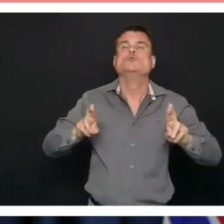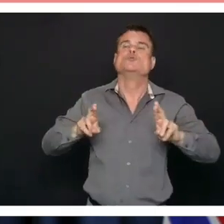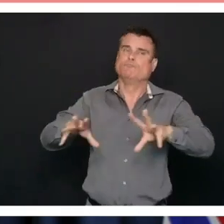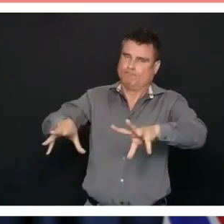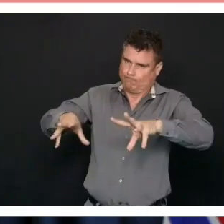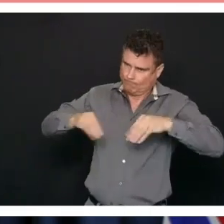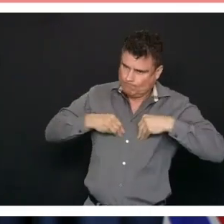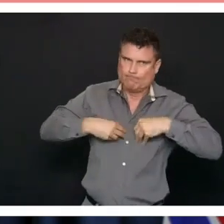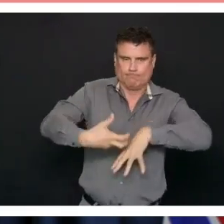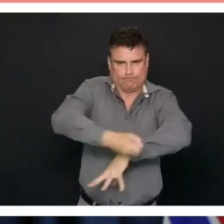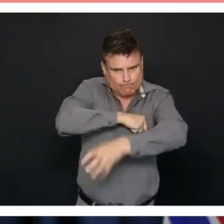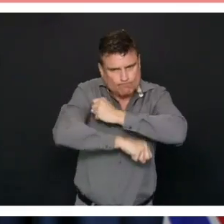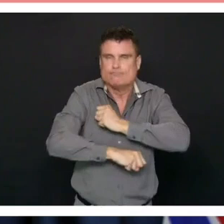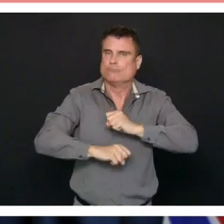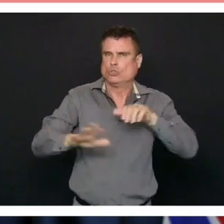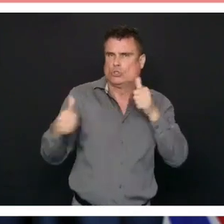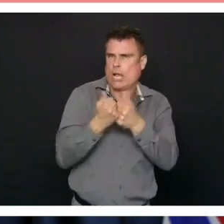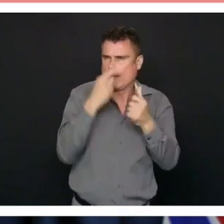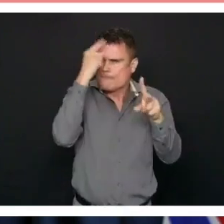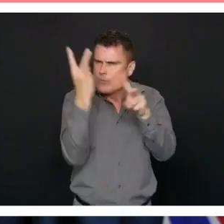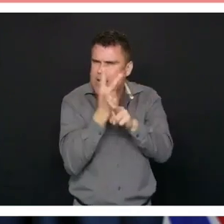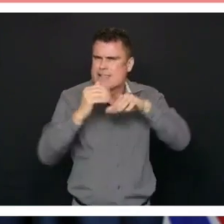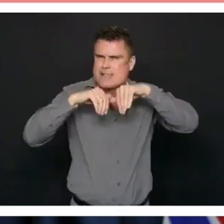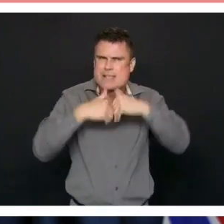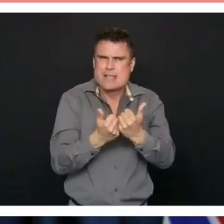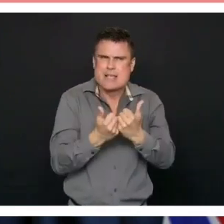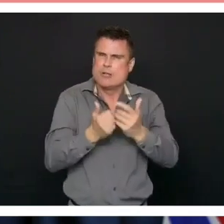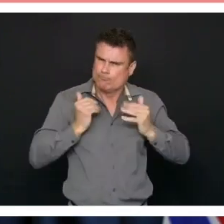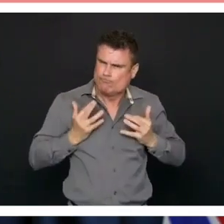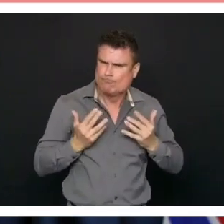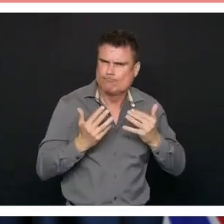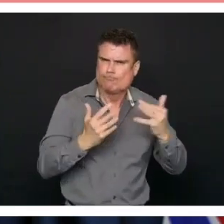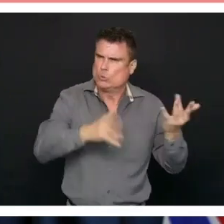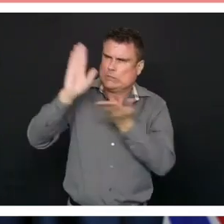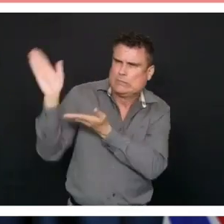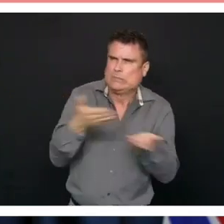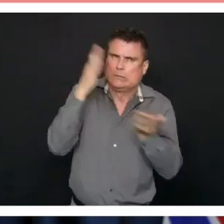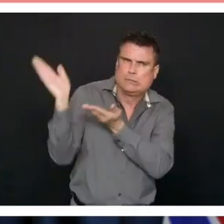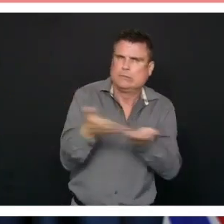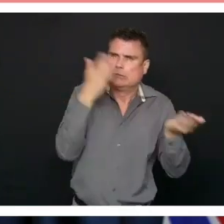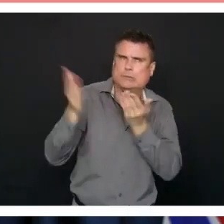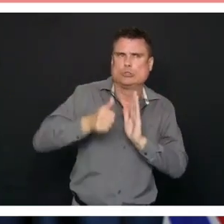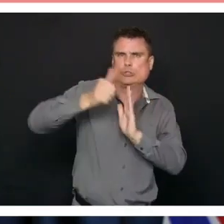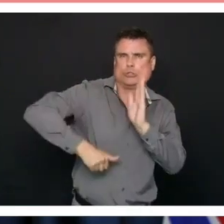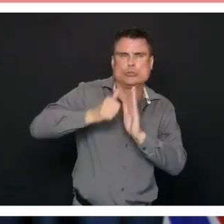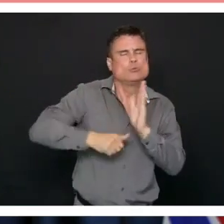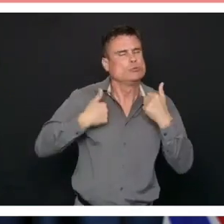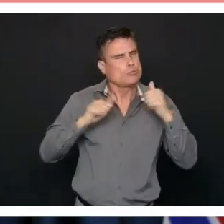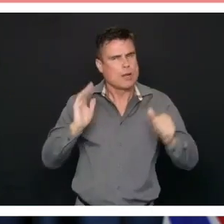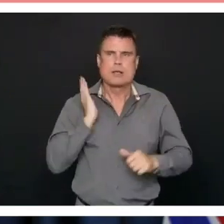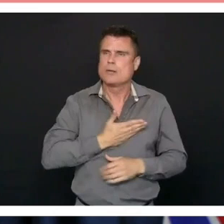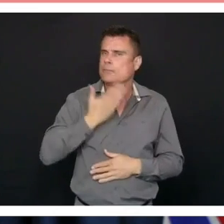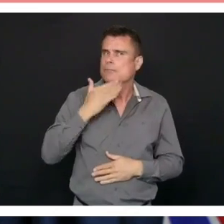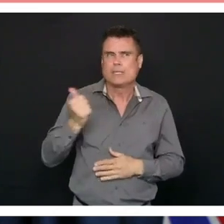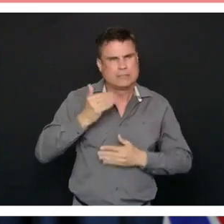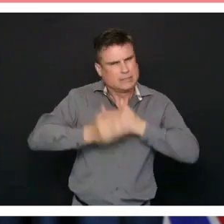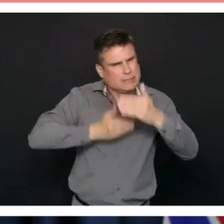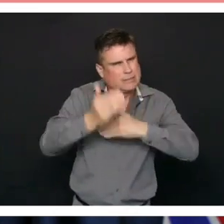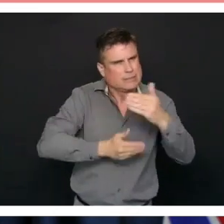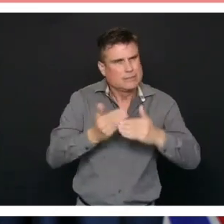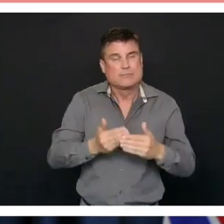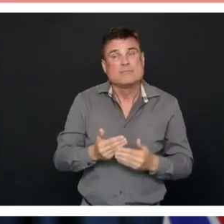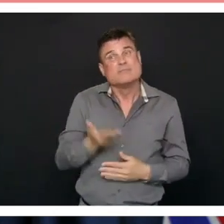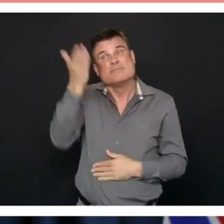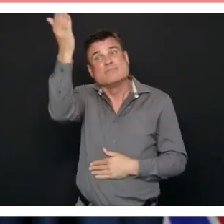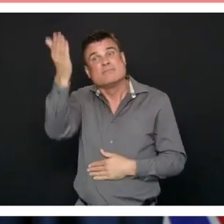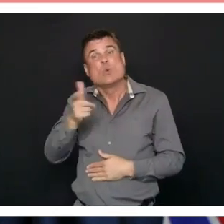this issue because I think the people who have made a real sacrifice in seeing their surgeries delayed those people deserve that